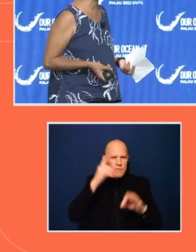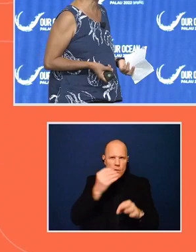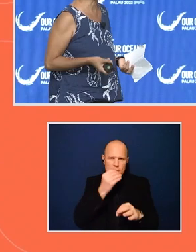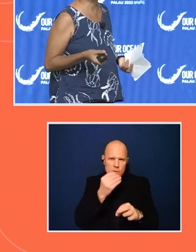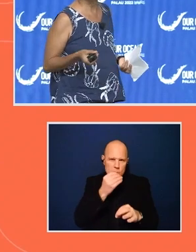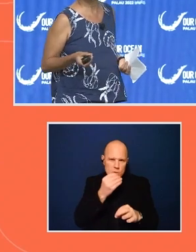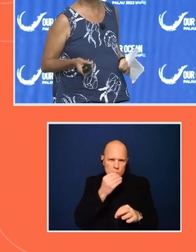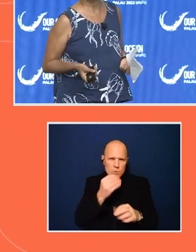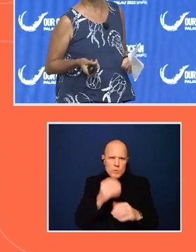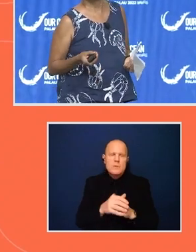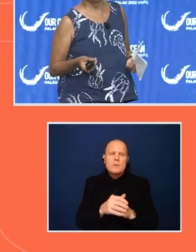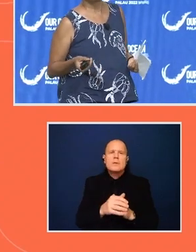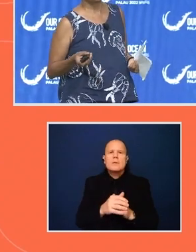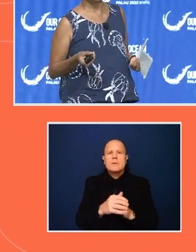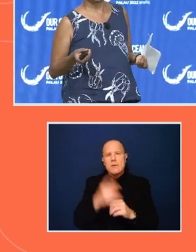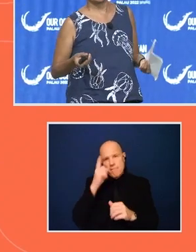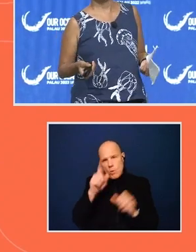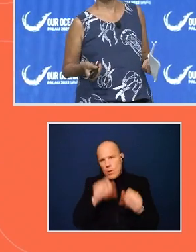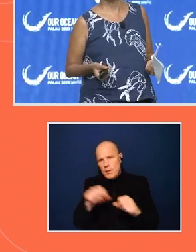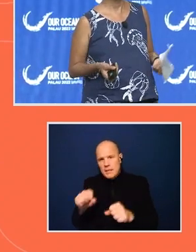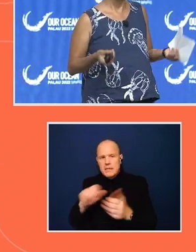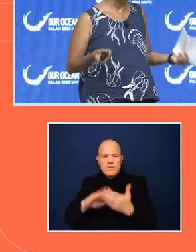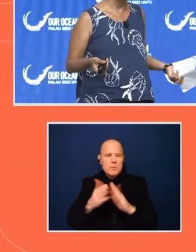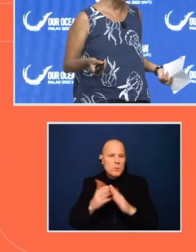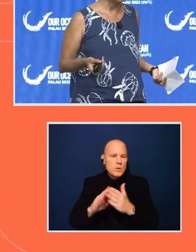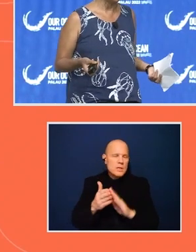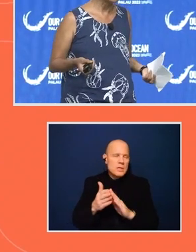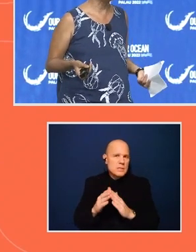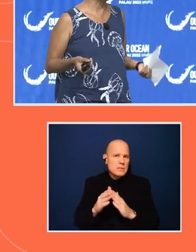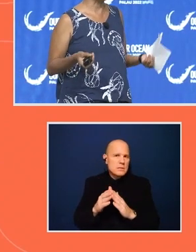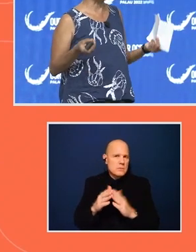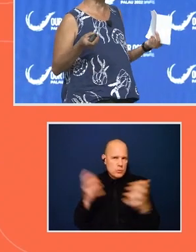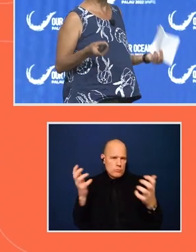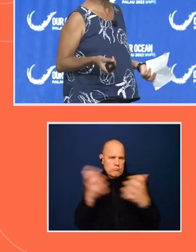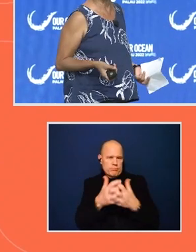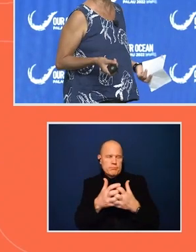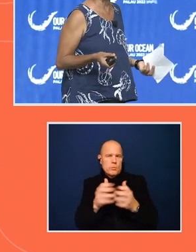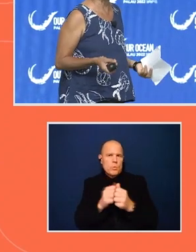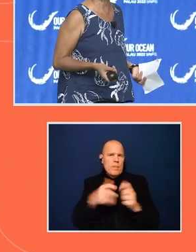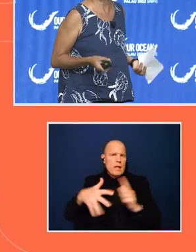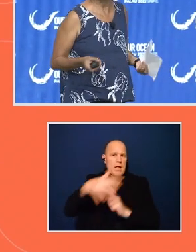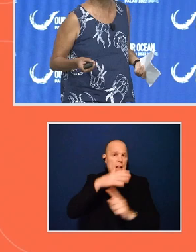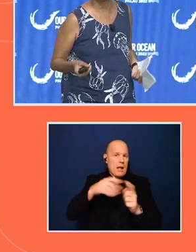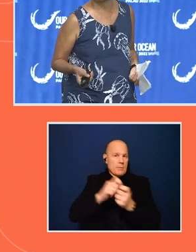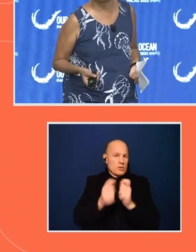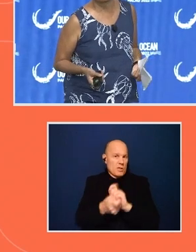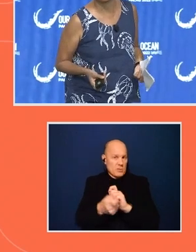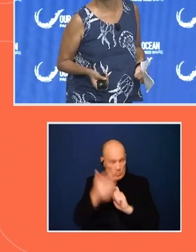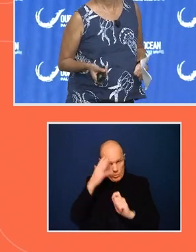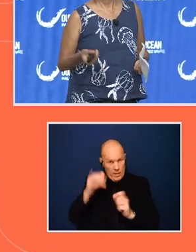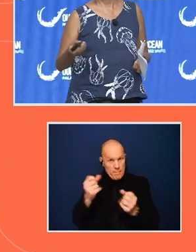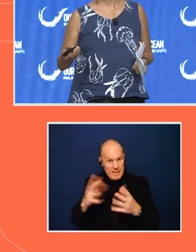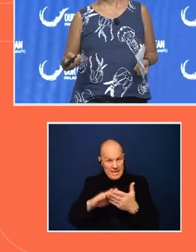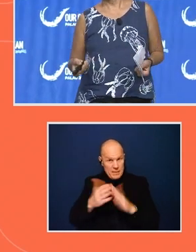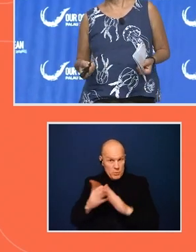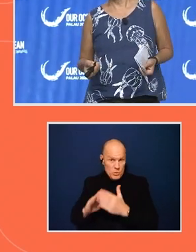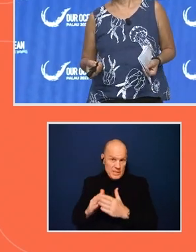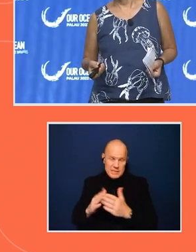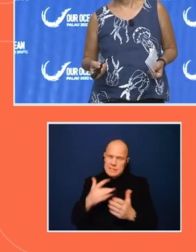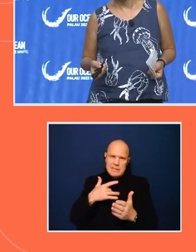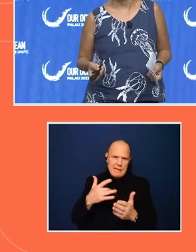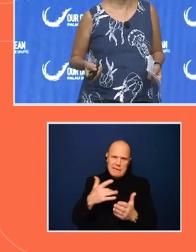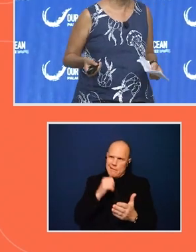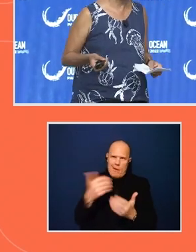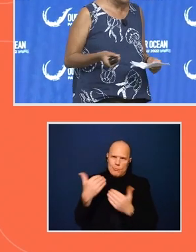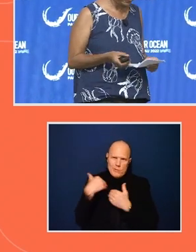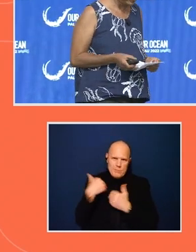and for the ability of communities to adapt to climate change. And we know also that many of these communities are the least responsible for climate change